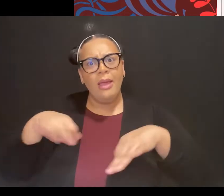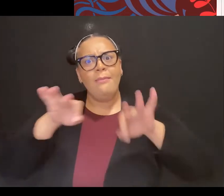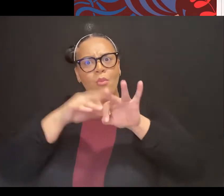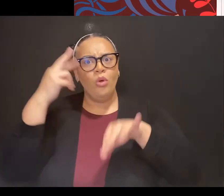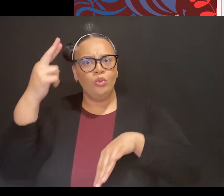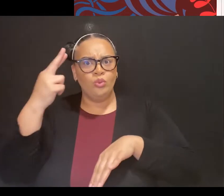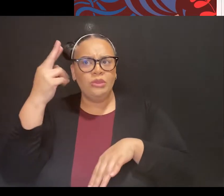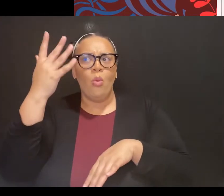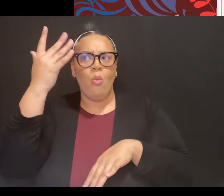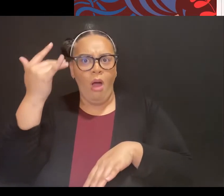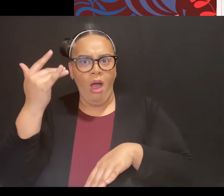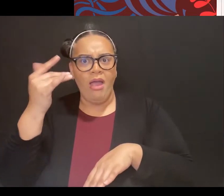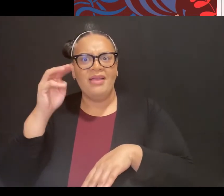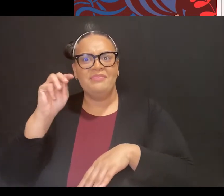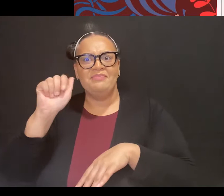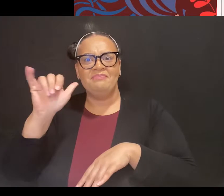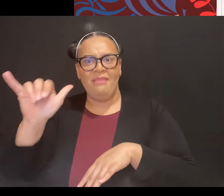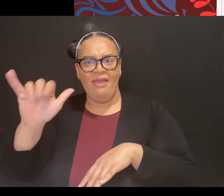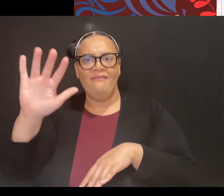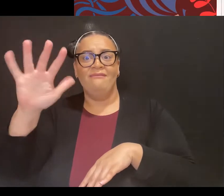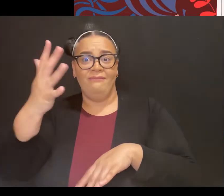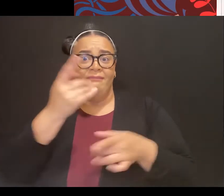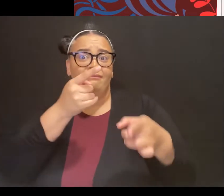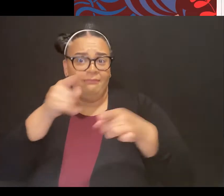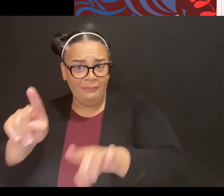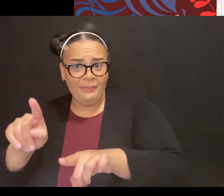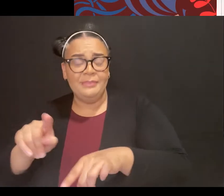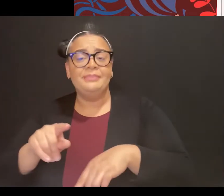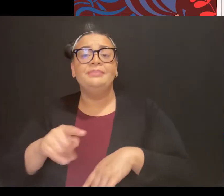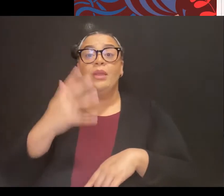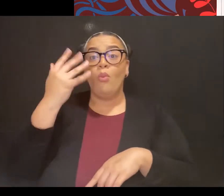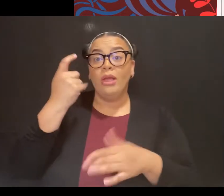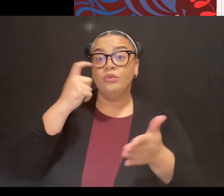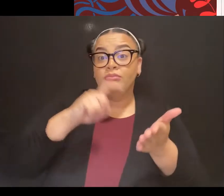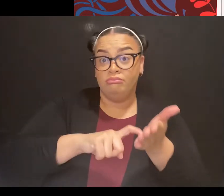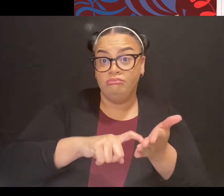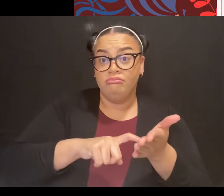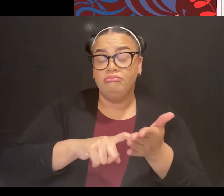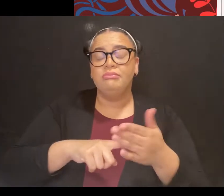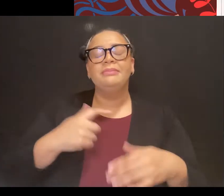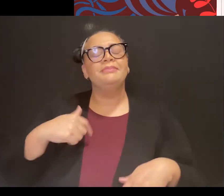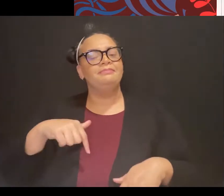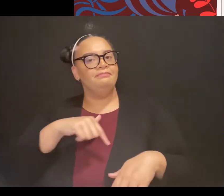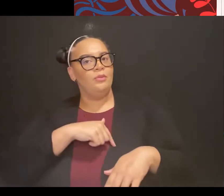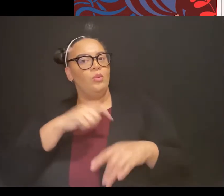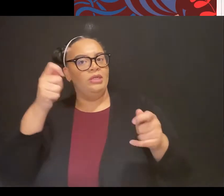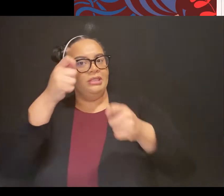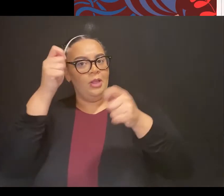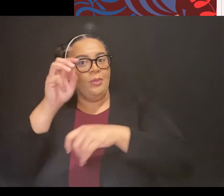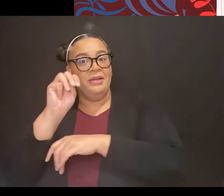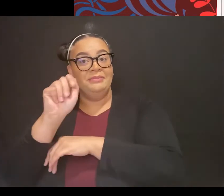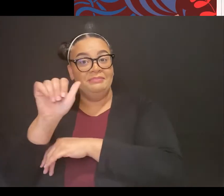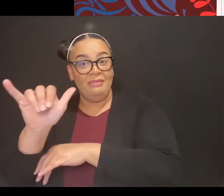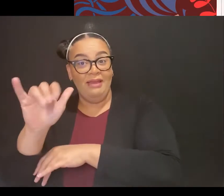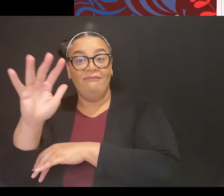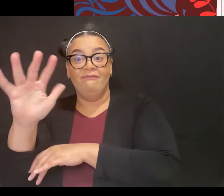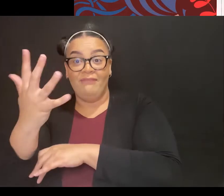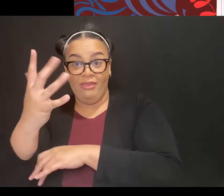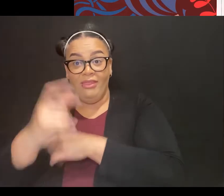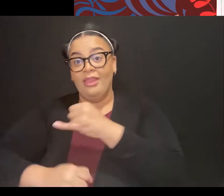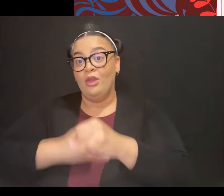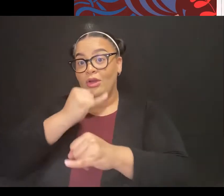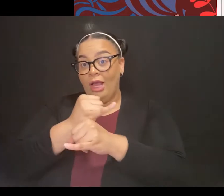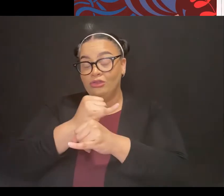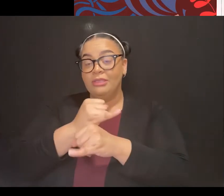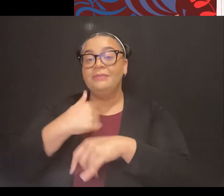We know that we celebrate it on May 5th internationally. We celebrate all things about the Mexican culture during Cinco de